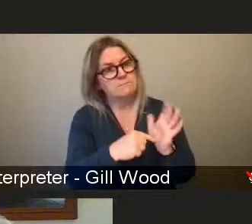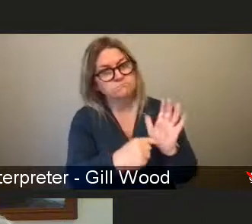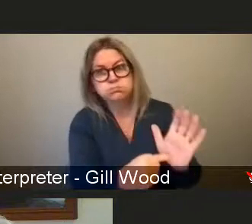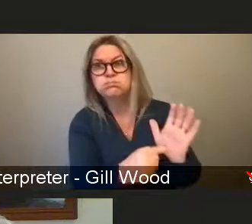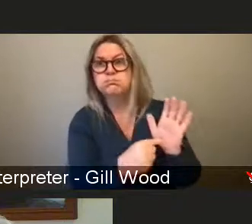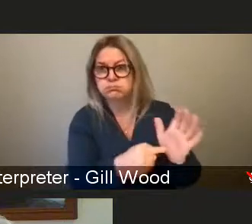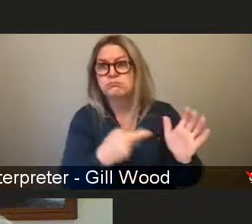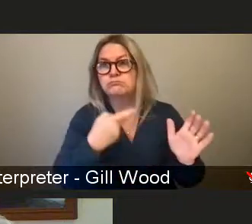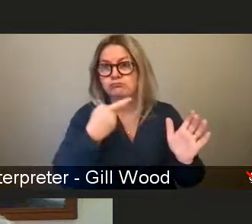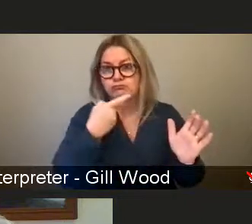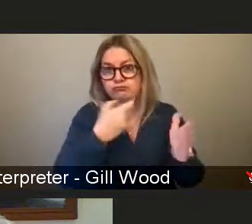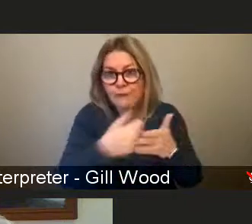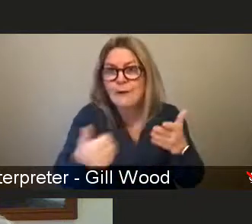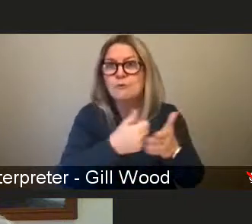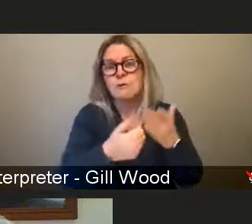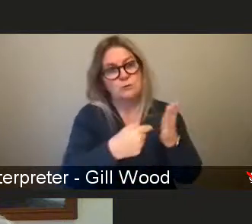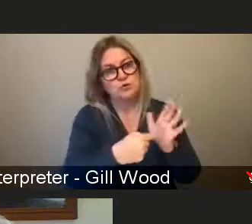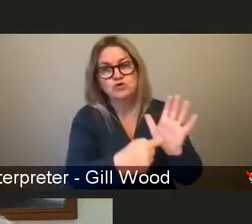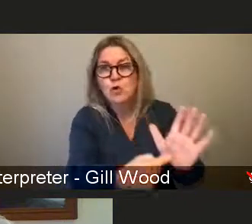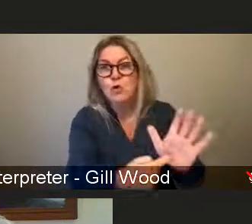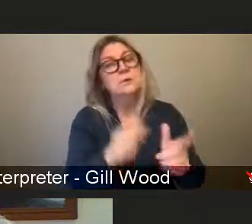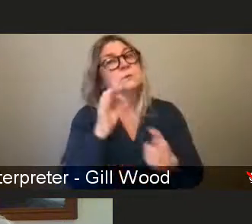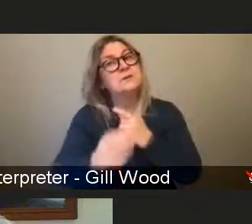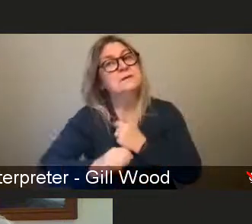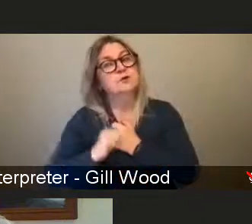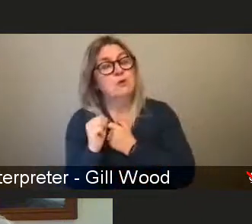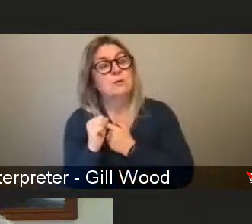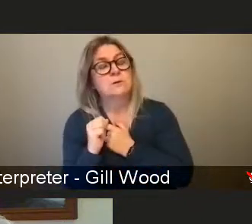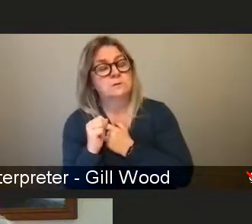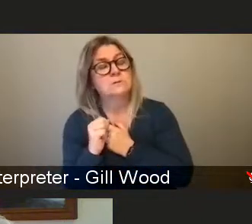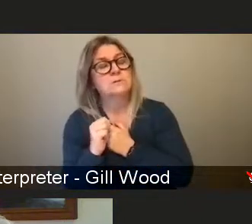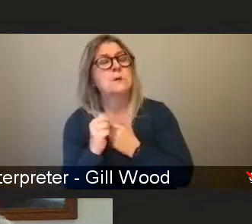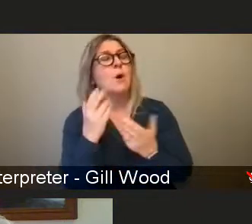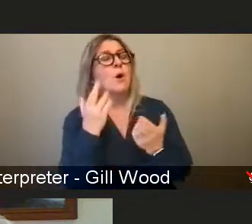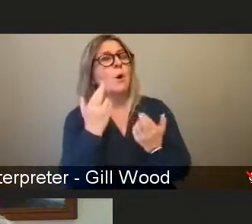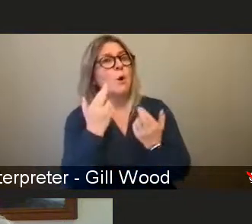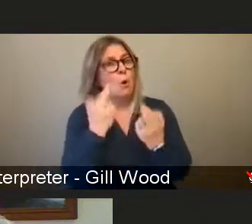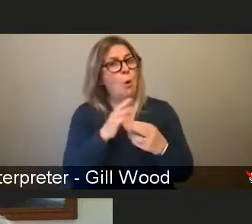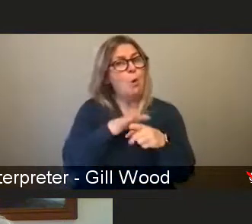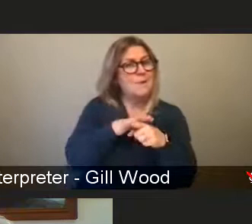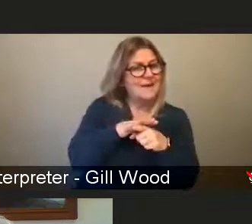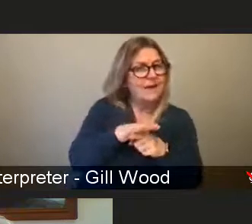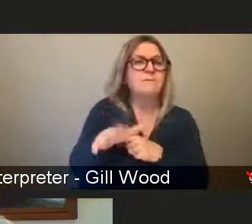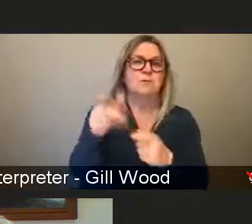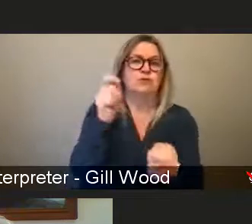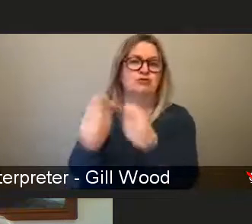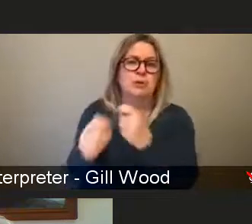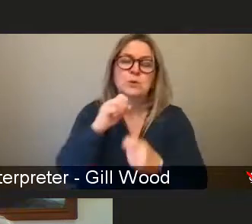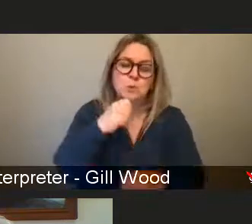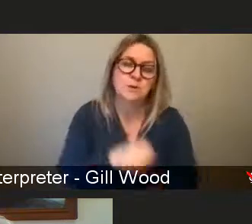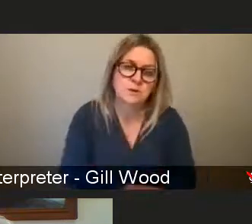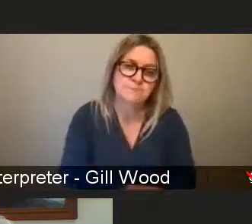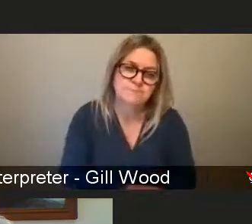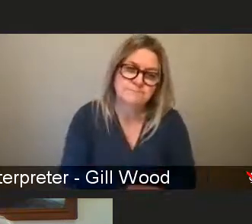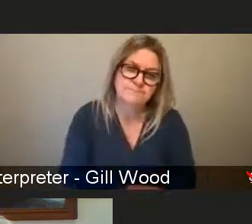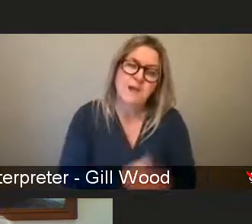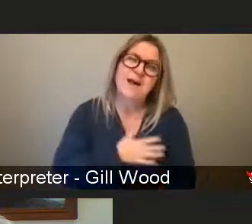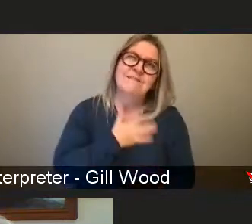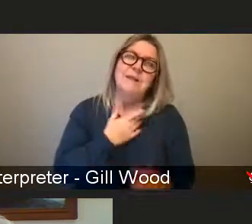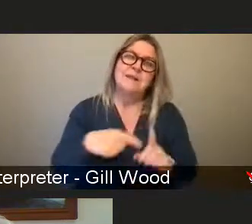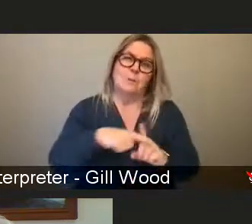sometimes, particularly in Scotland, respond and change headlines or so on. That's the optimistic bit of me.